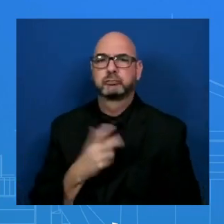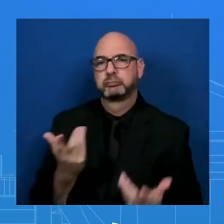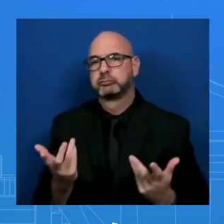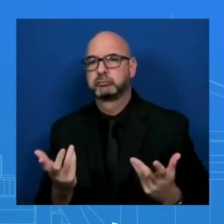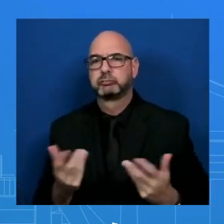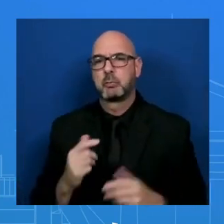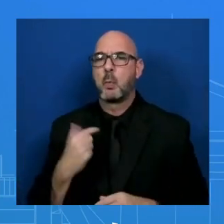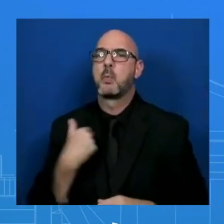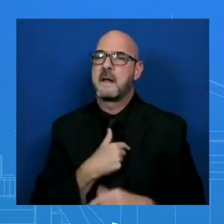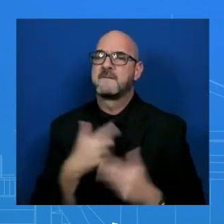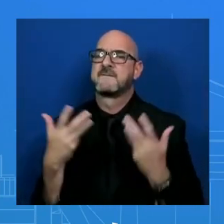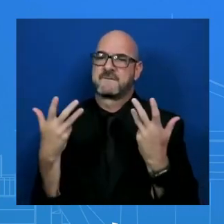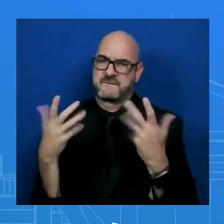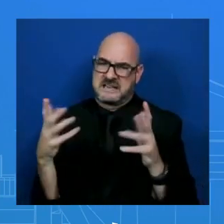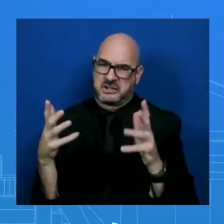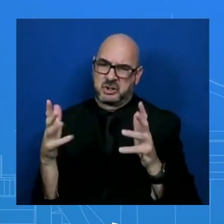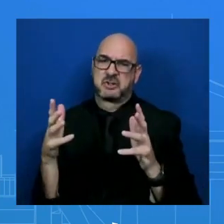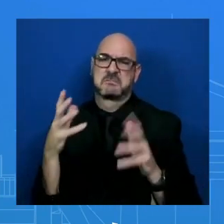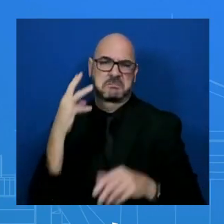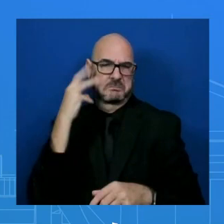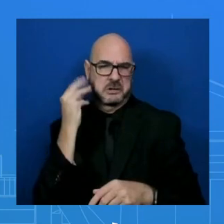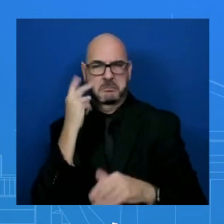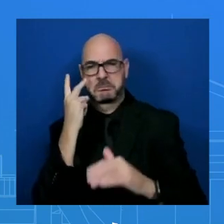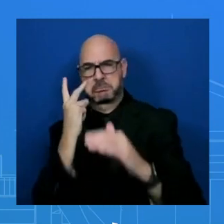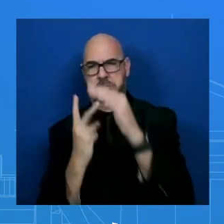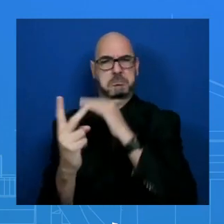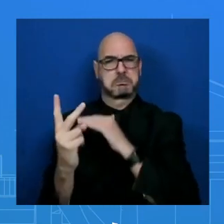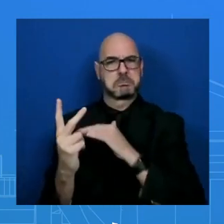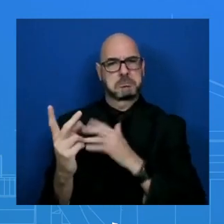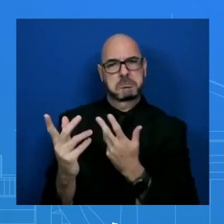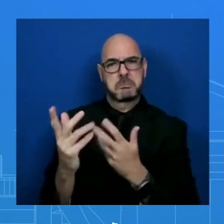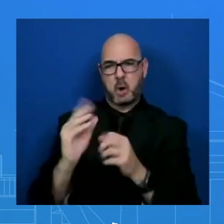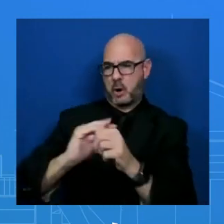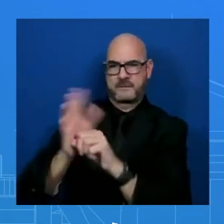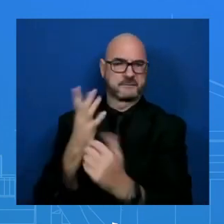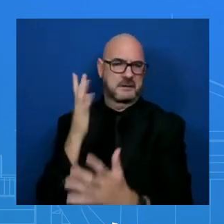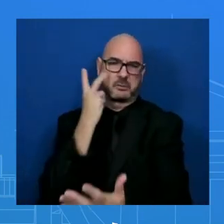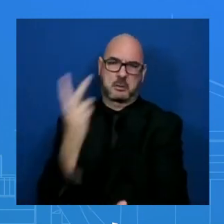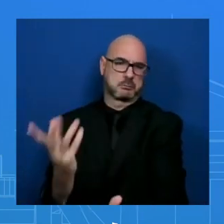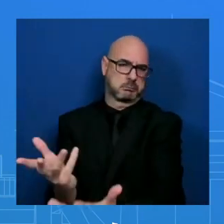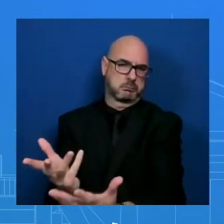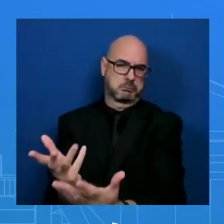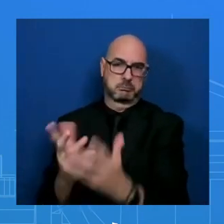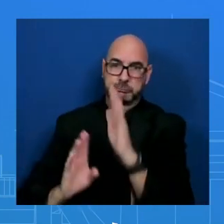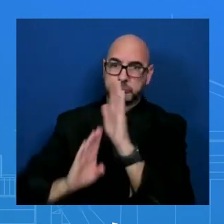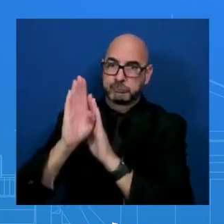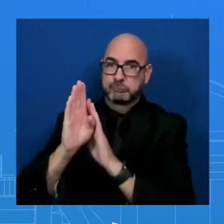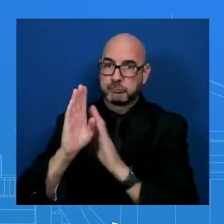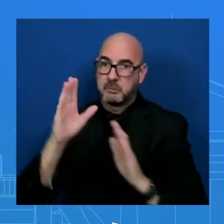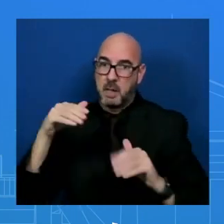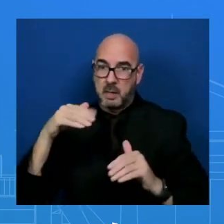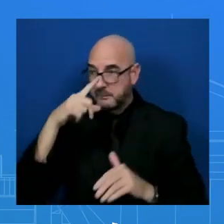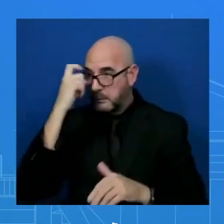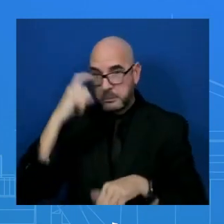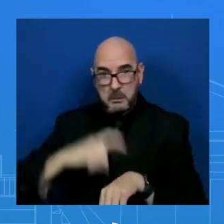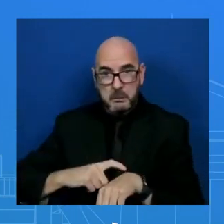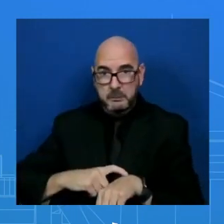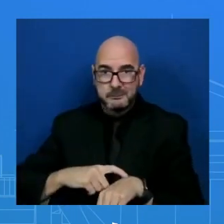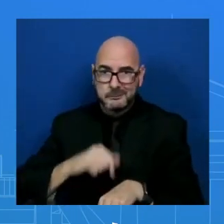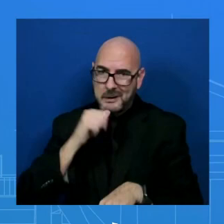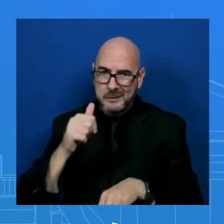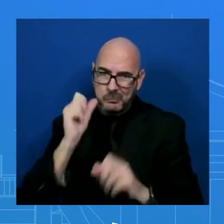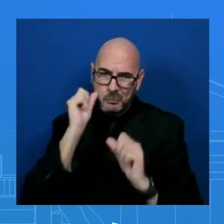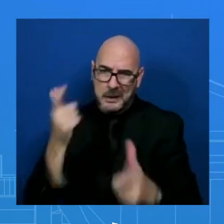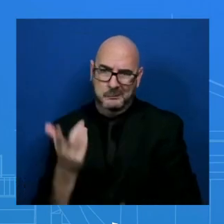we've experienced increases in COVID-19 during the last three summers, so it's not surprising that we're seeing an uptick in this long